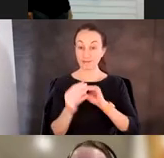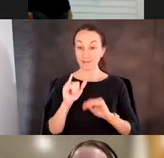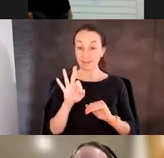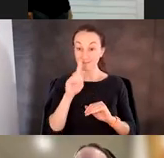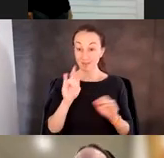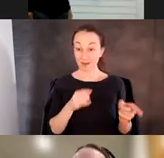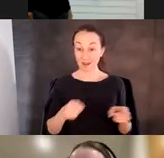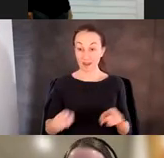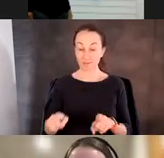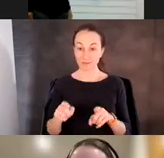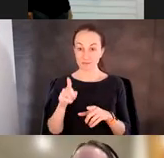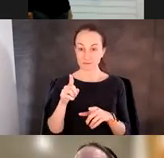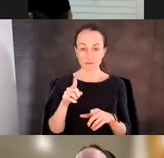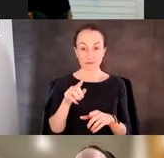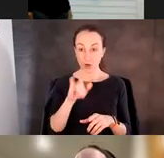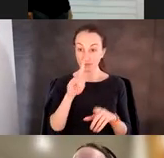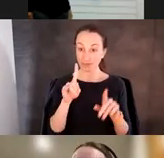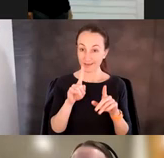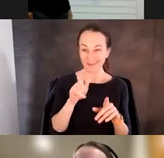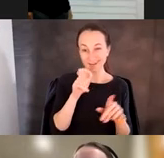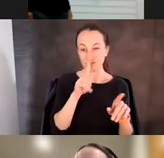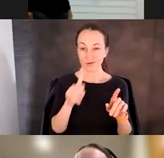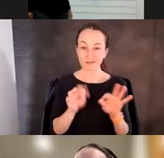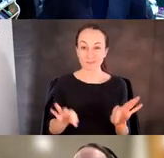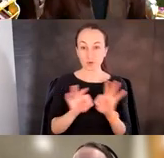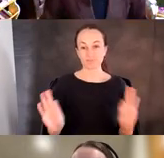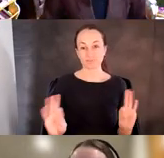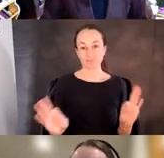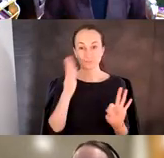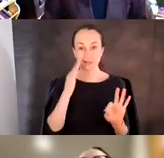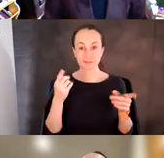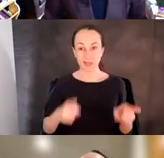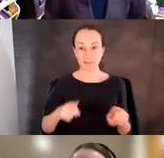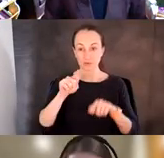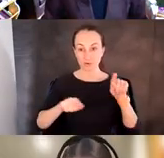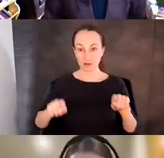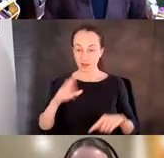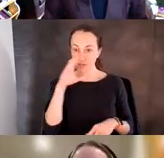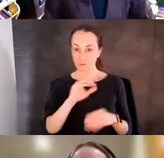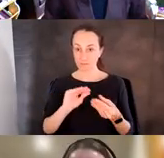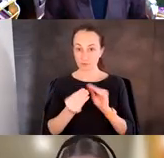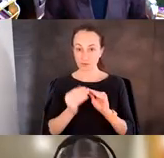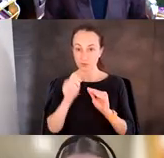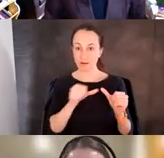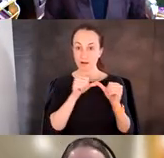mutations are not important because they're just happening randomly. Uh, I assume the mutations are not constant along the entire gene, right?